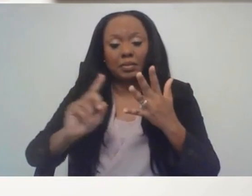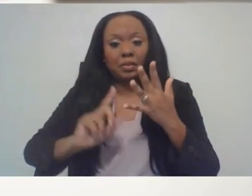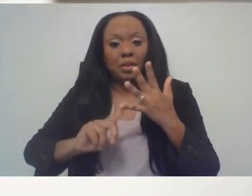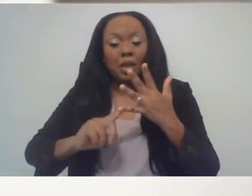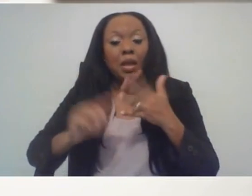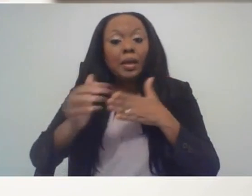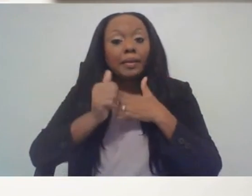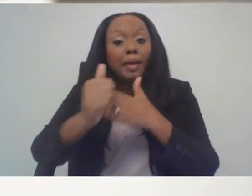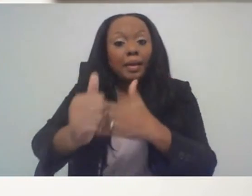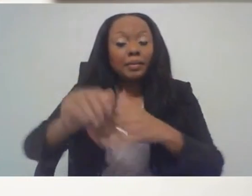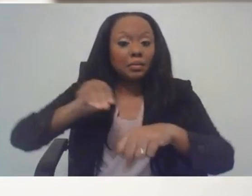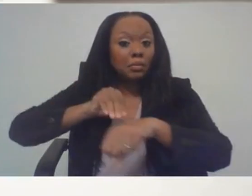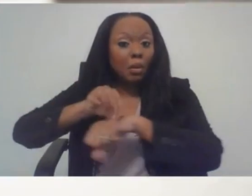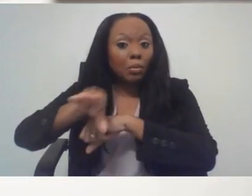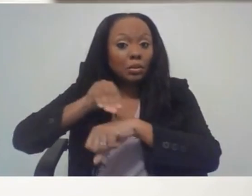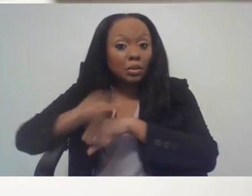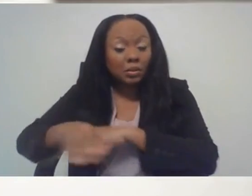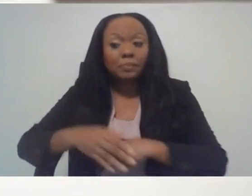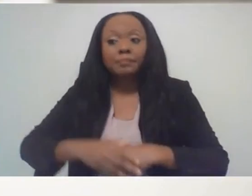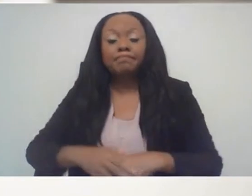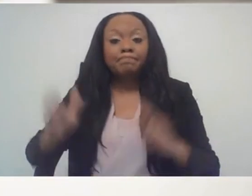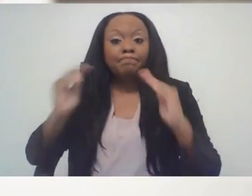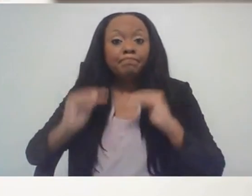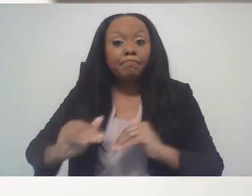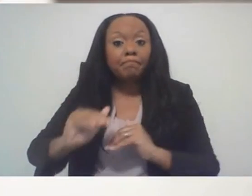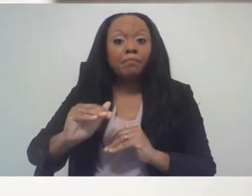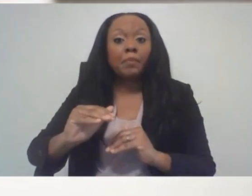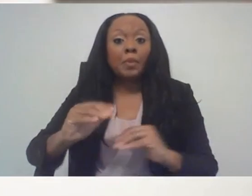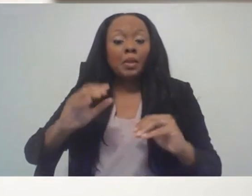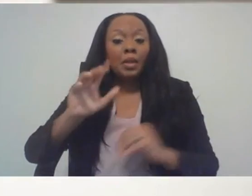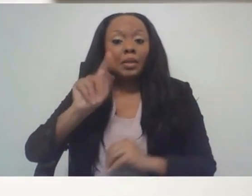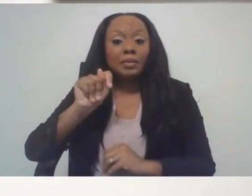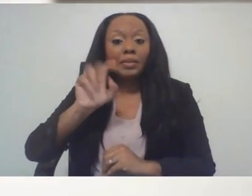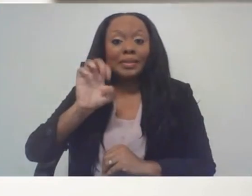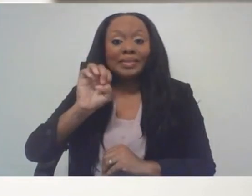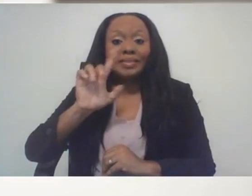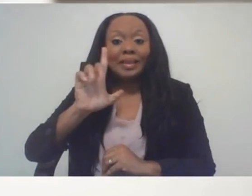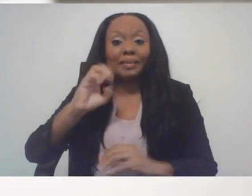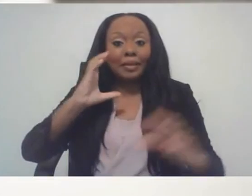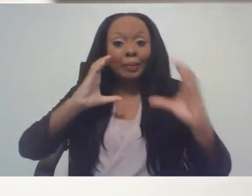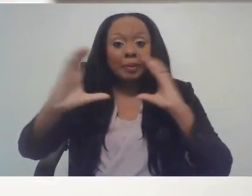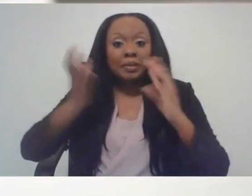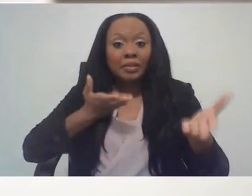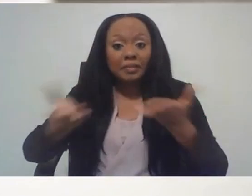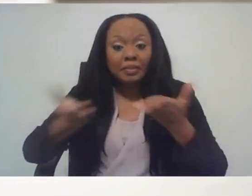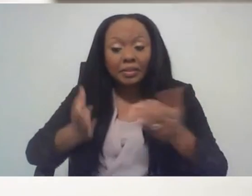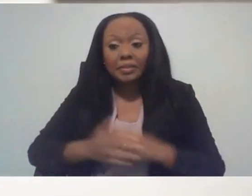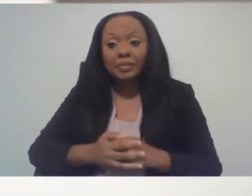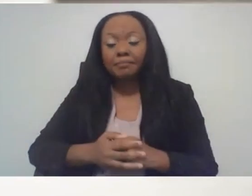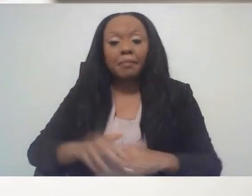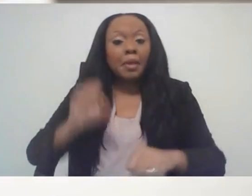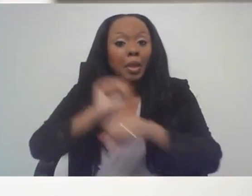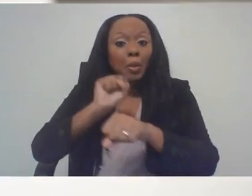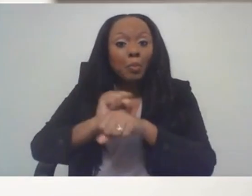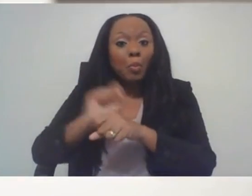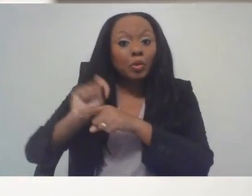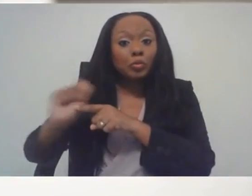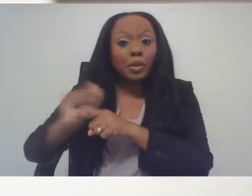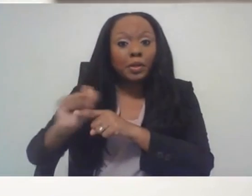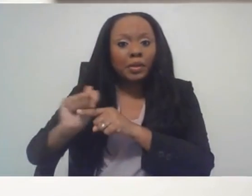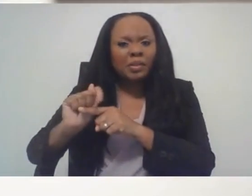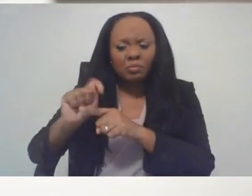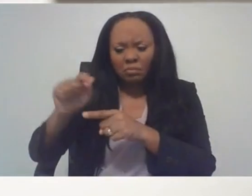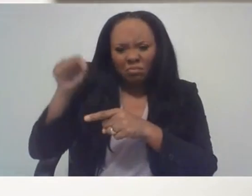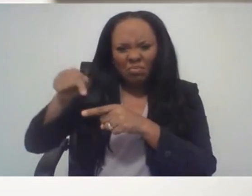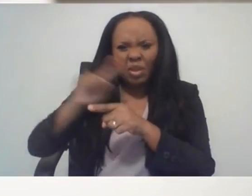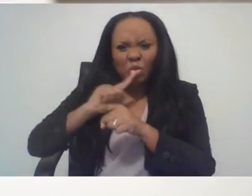guidance and counselling, telecommunications services, employment training and placement which is important because